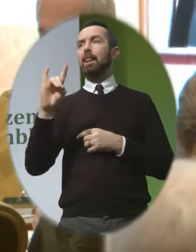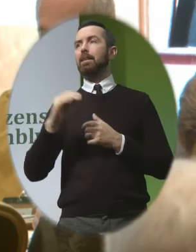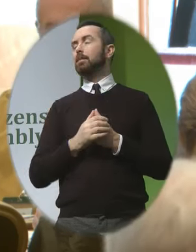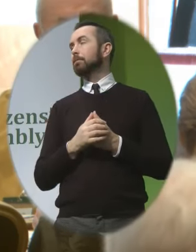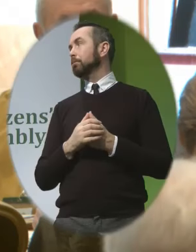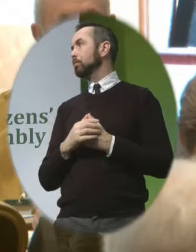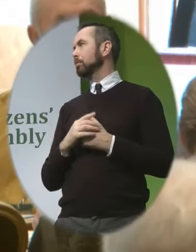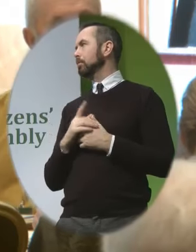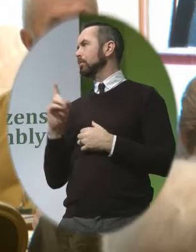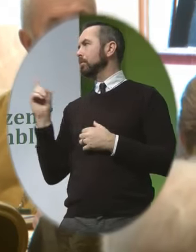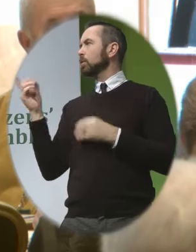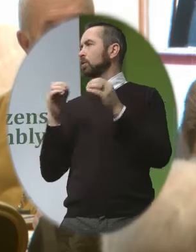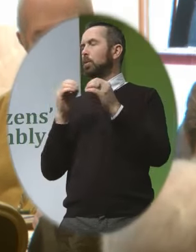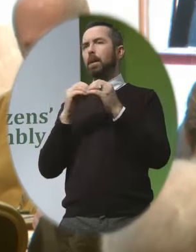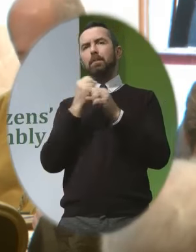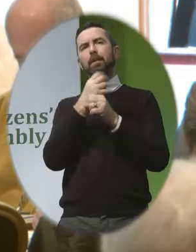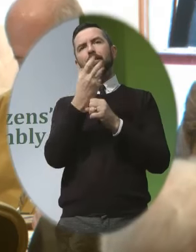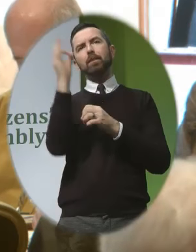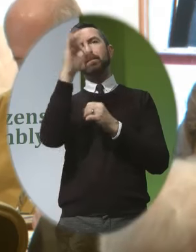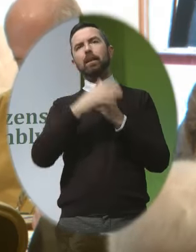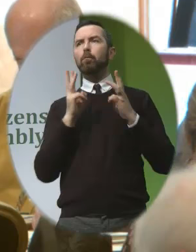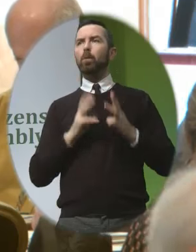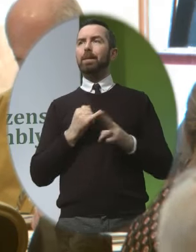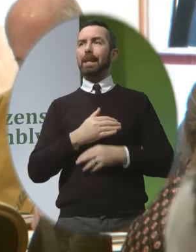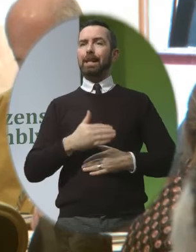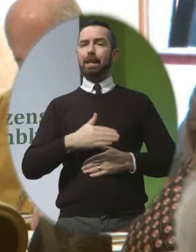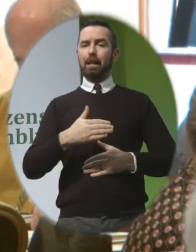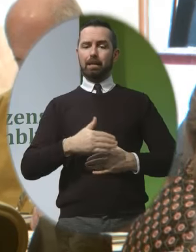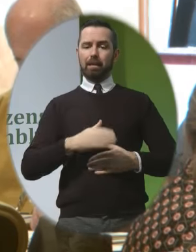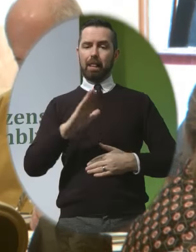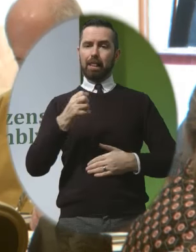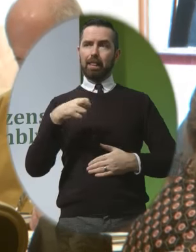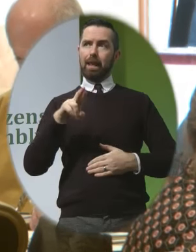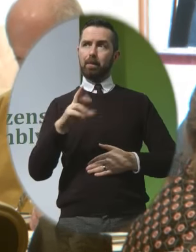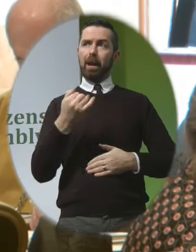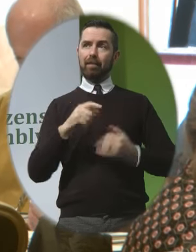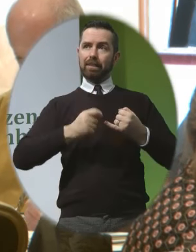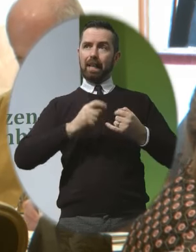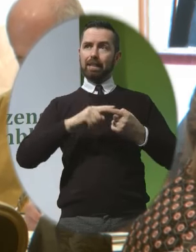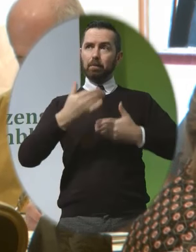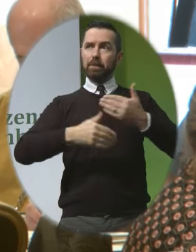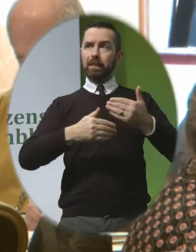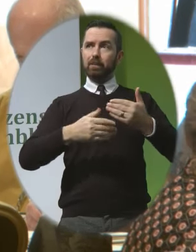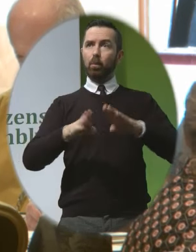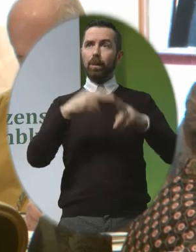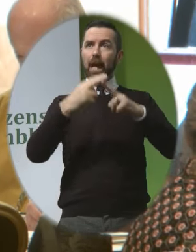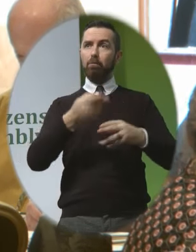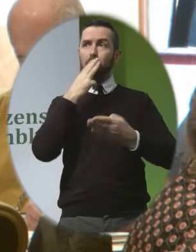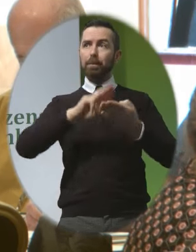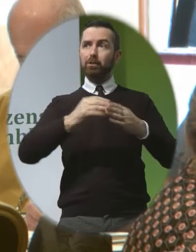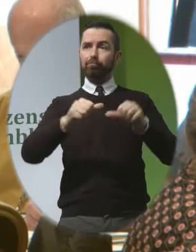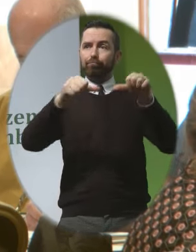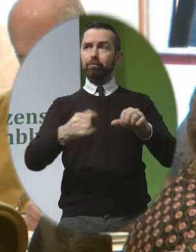You mentioned somewhere around 50% of women in labour Have tests or procedures performed without consent In Ireland at the moment